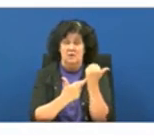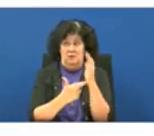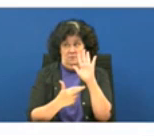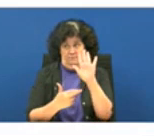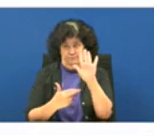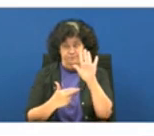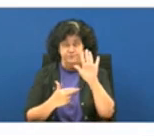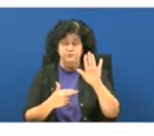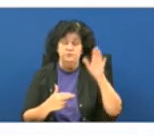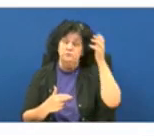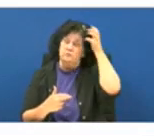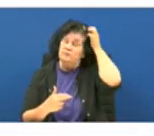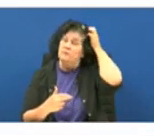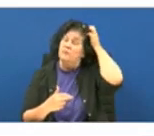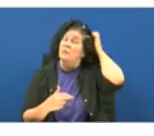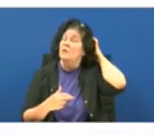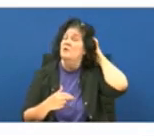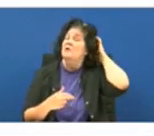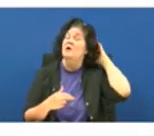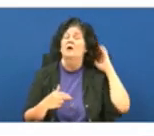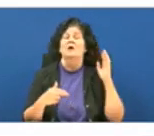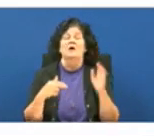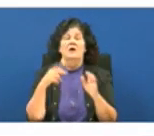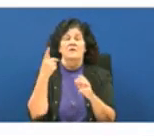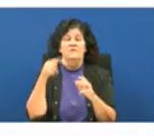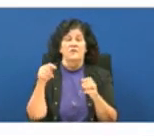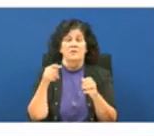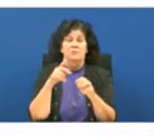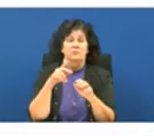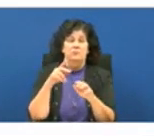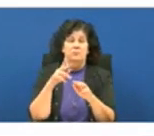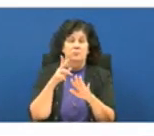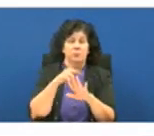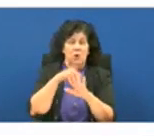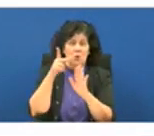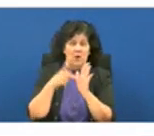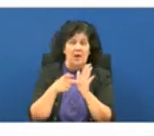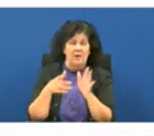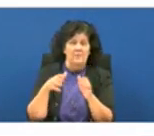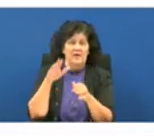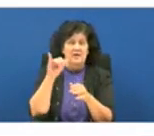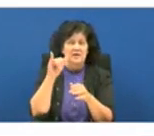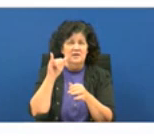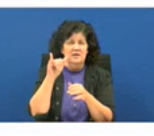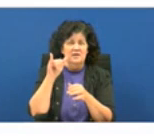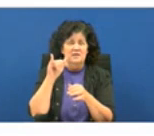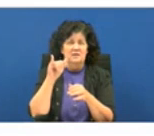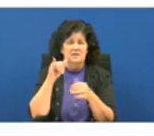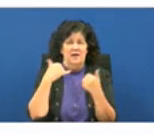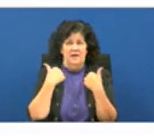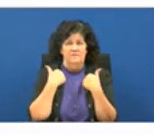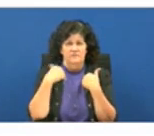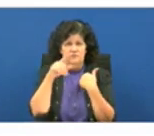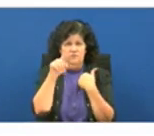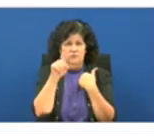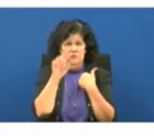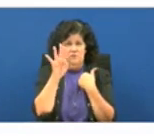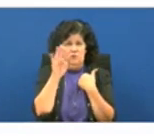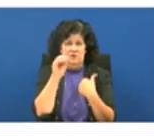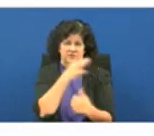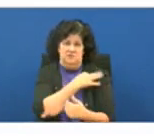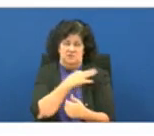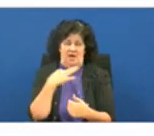right our service provider had to right size the overall program it has it had 140 staff